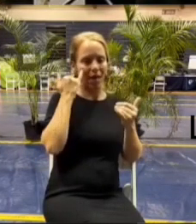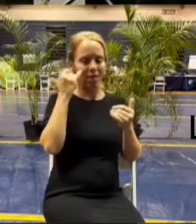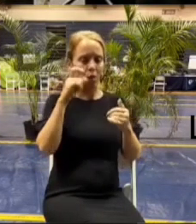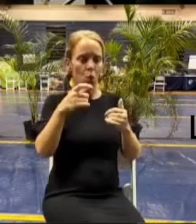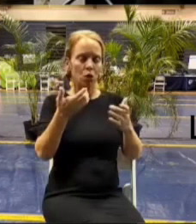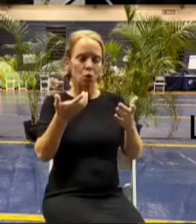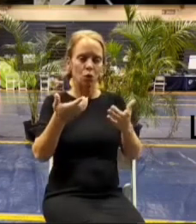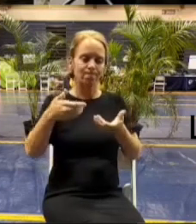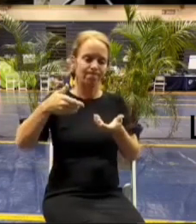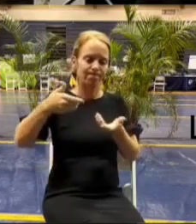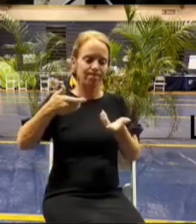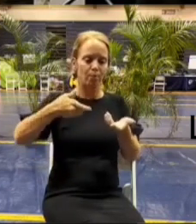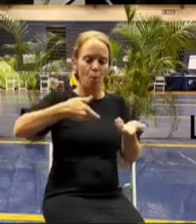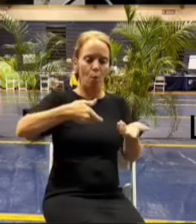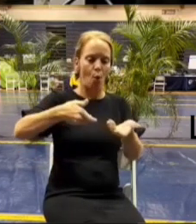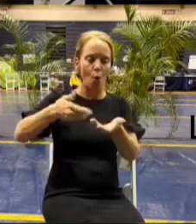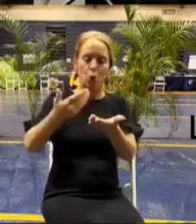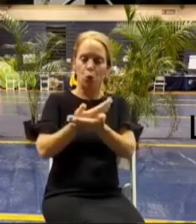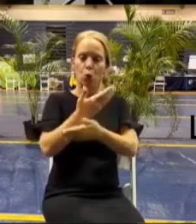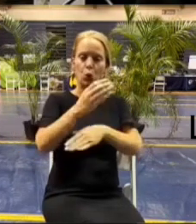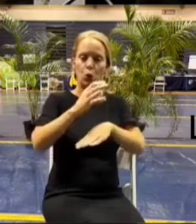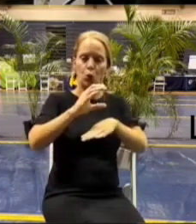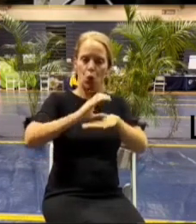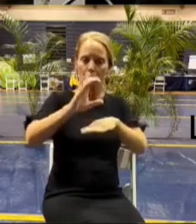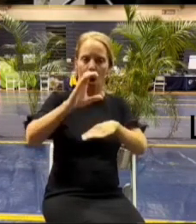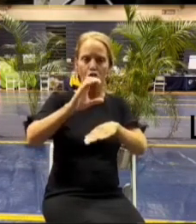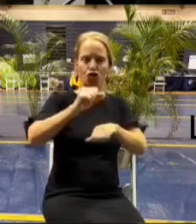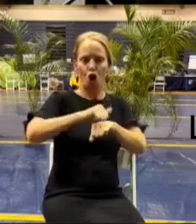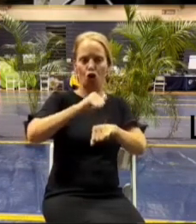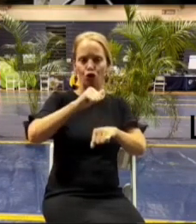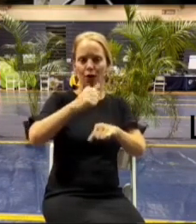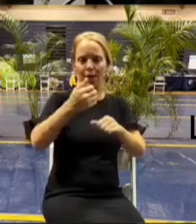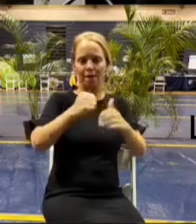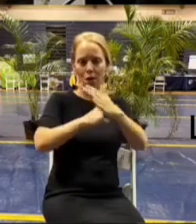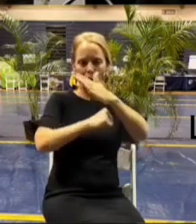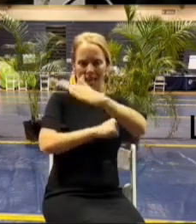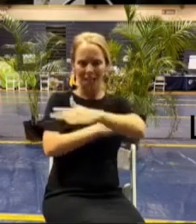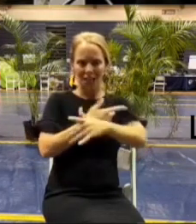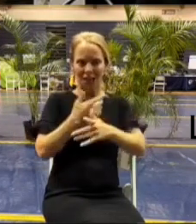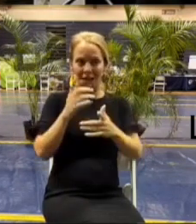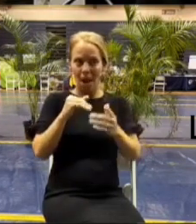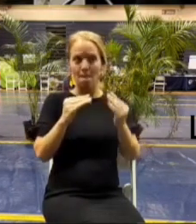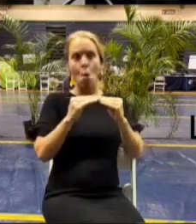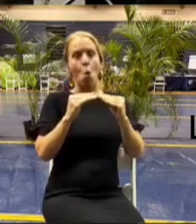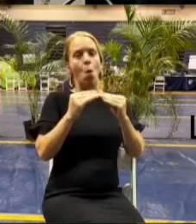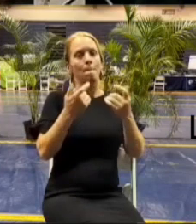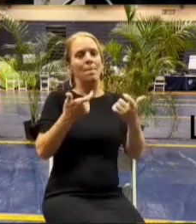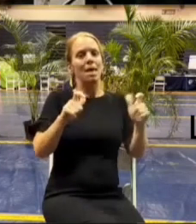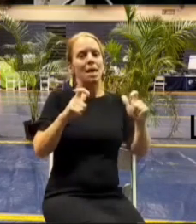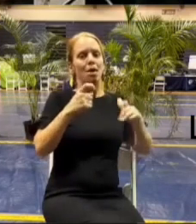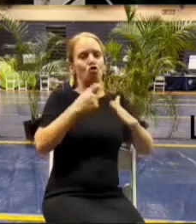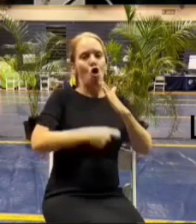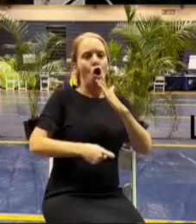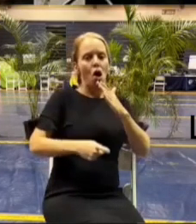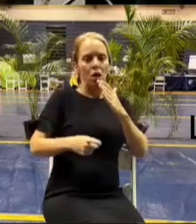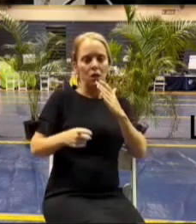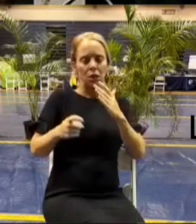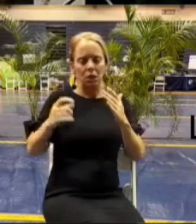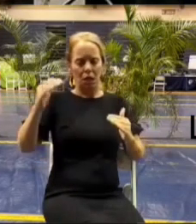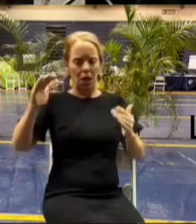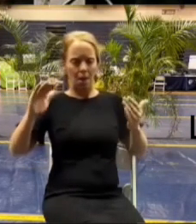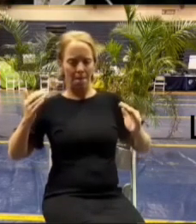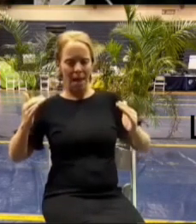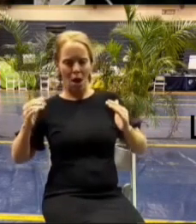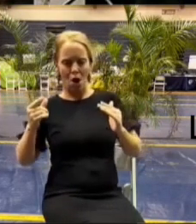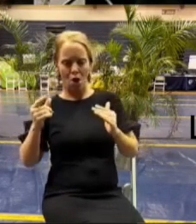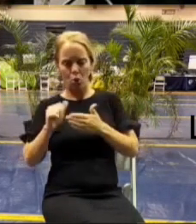and that's a would be a bigger cost uh on my mind than it would be to to remove um the gravel